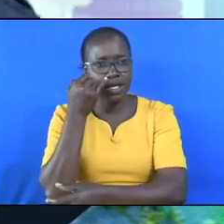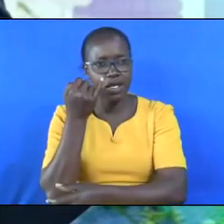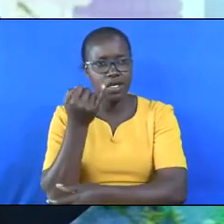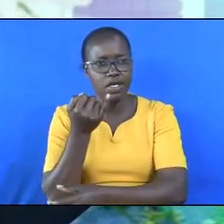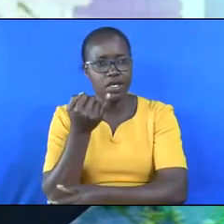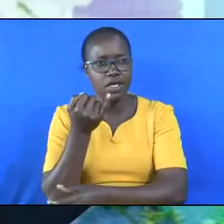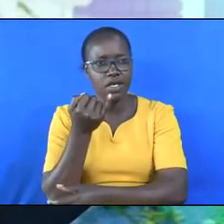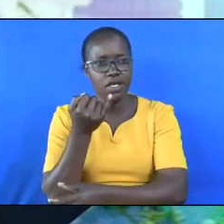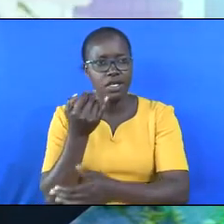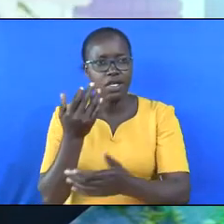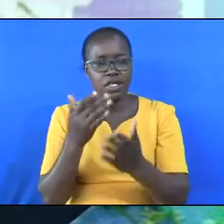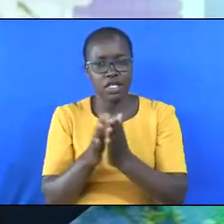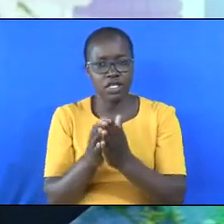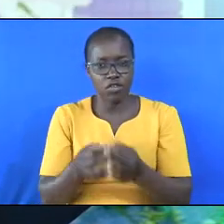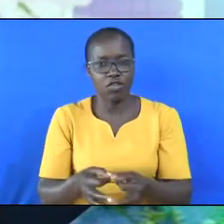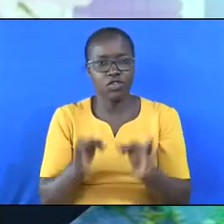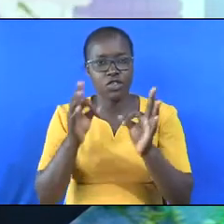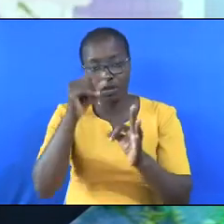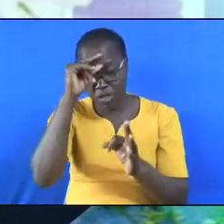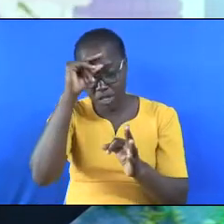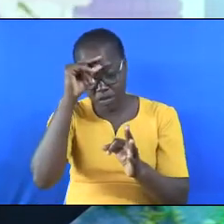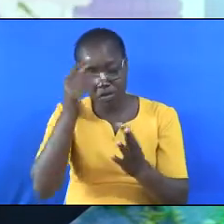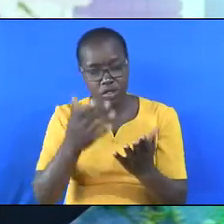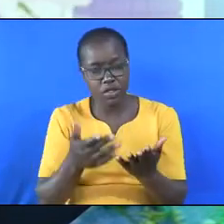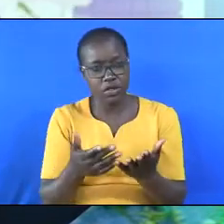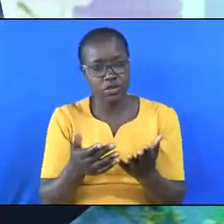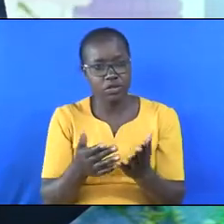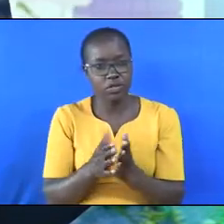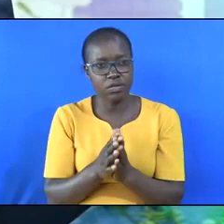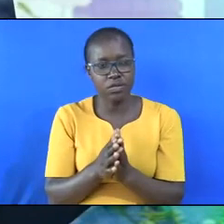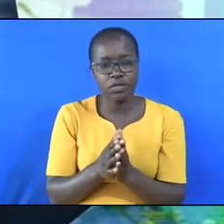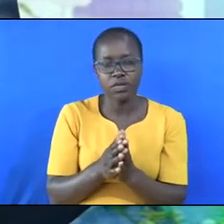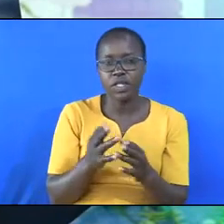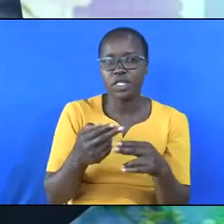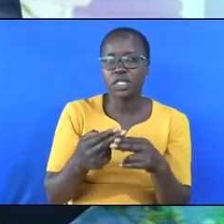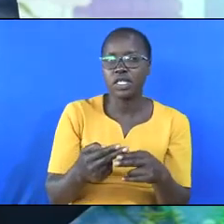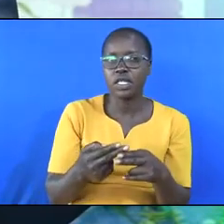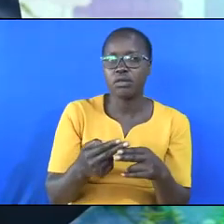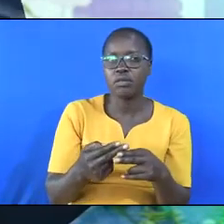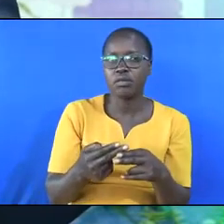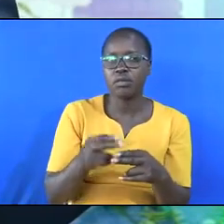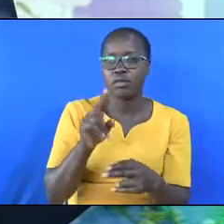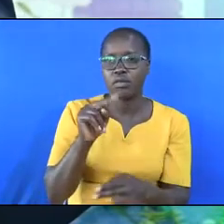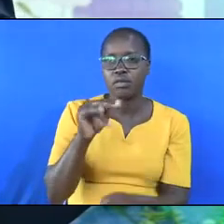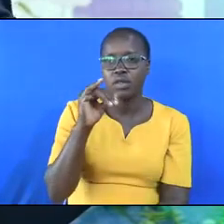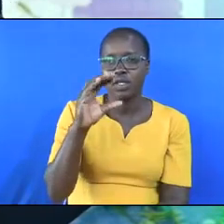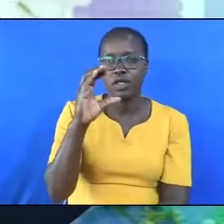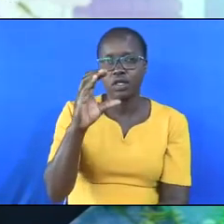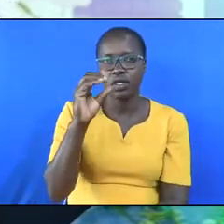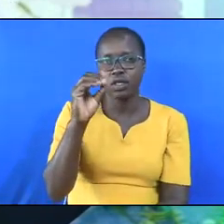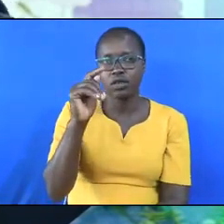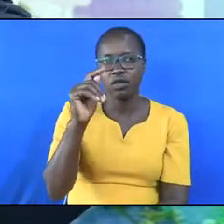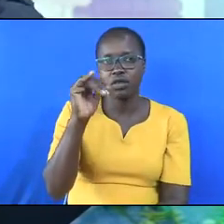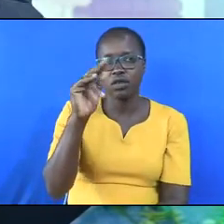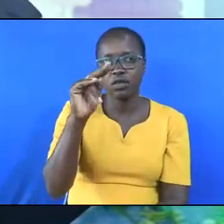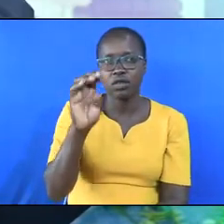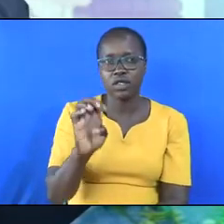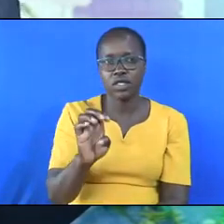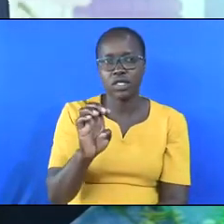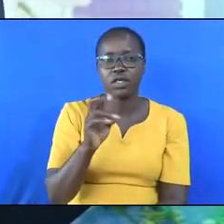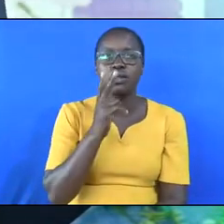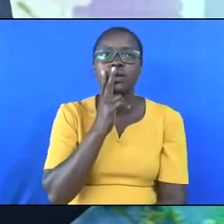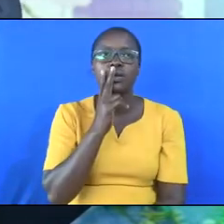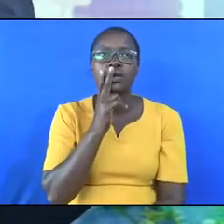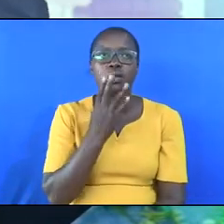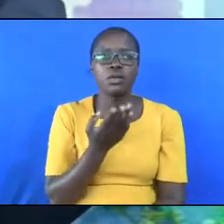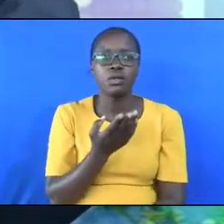that has been legalized by the government. The drug is called nicotine. It is found in cigarettes.